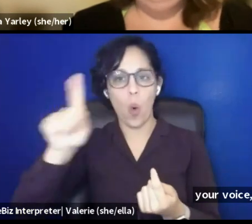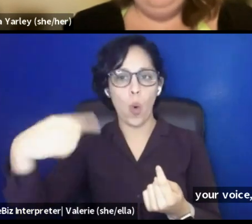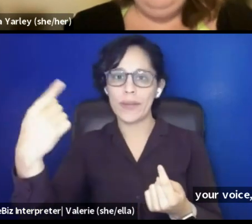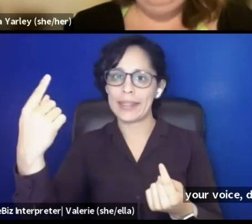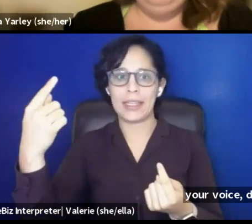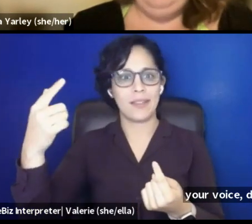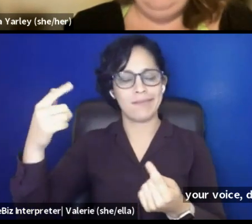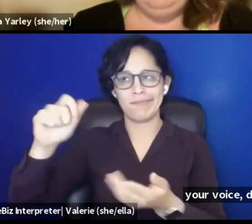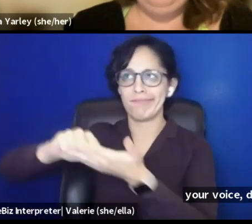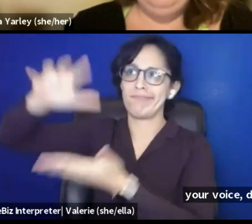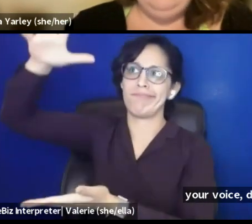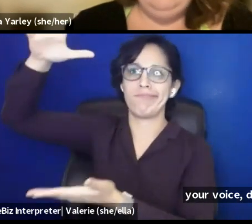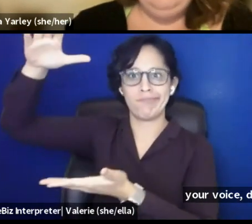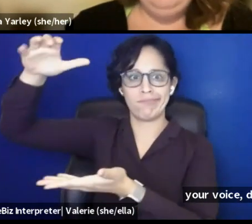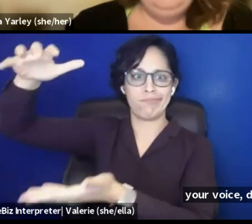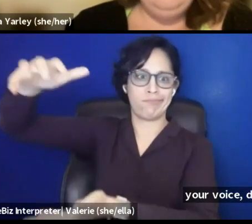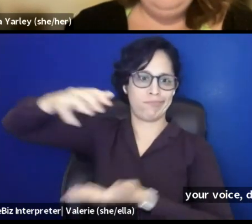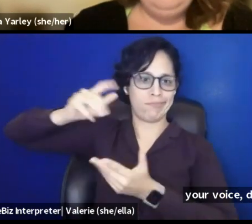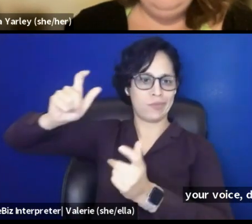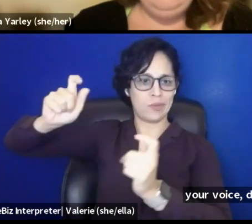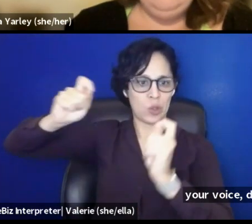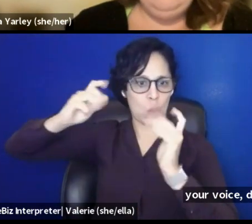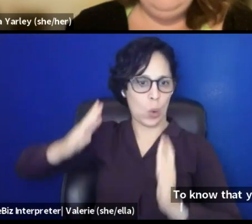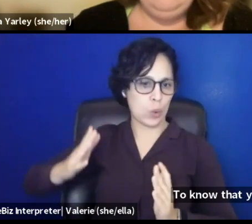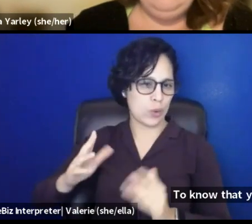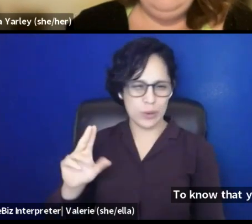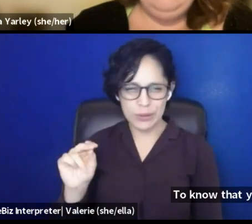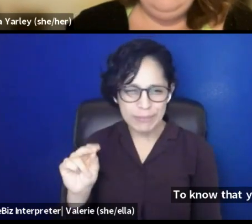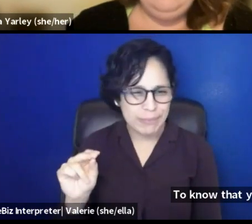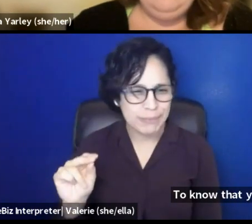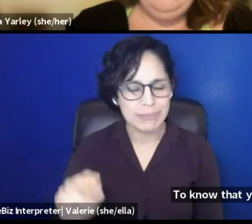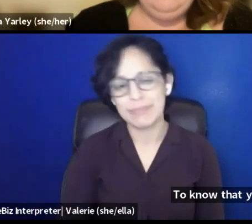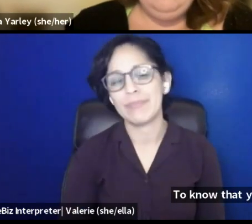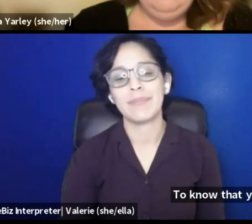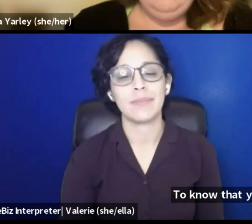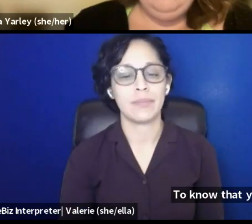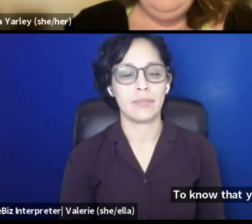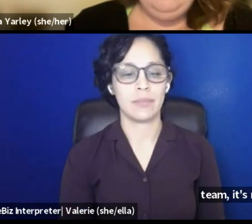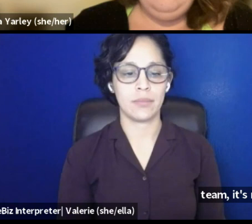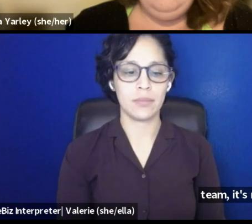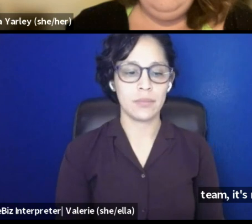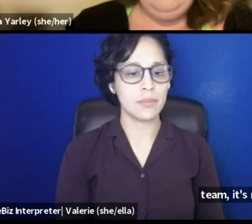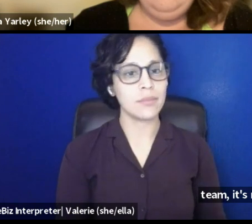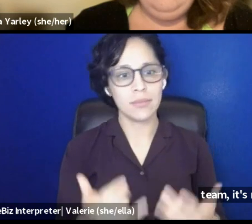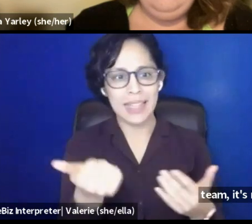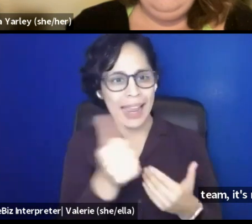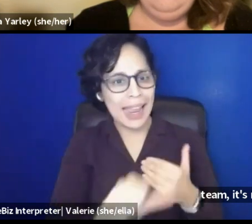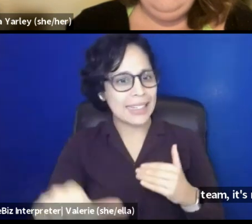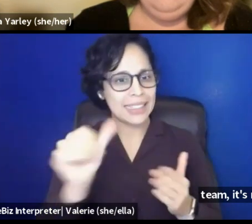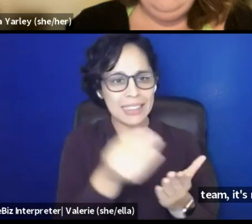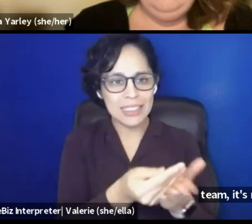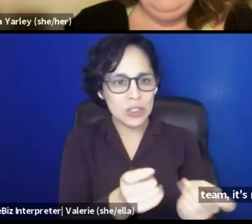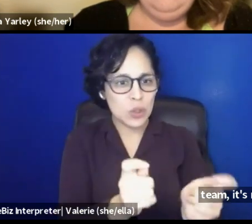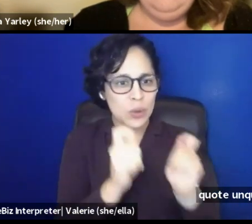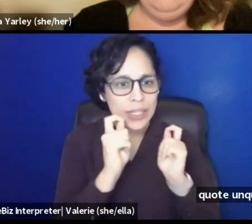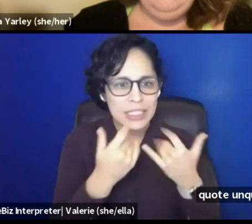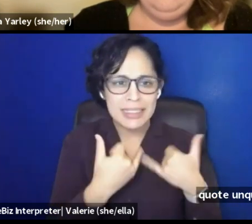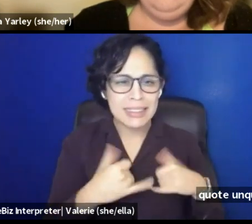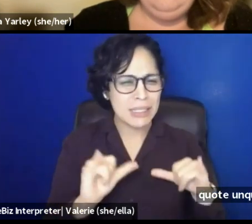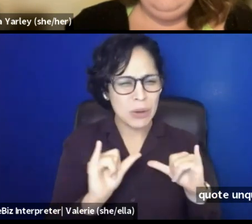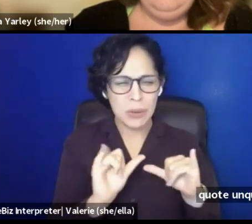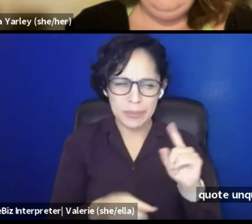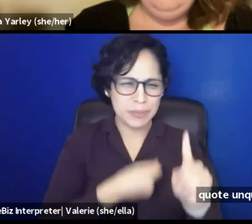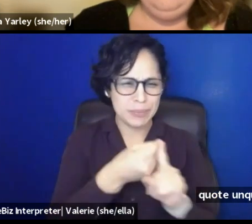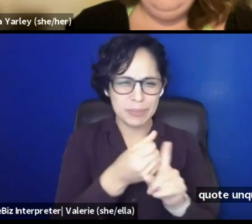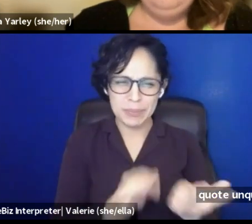donors, um, giving those quote unquote, small amounts still, uh, still carry with the messaging.